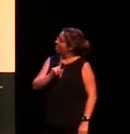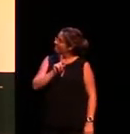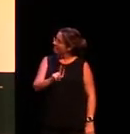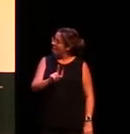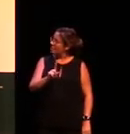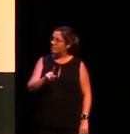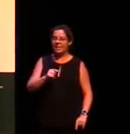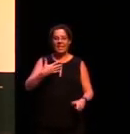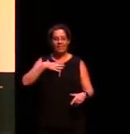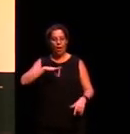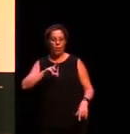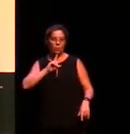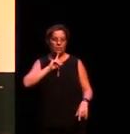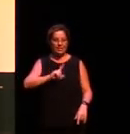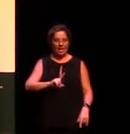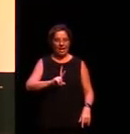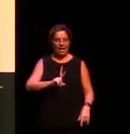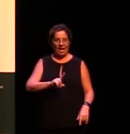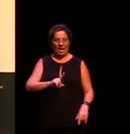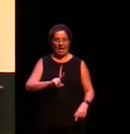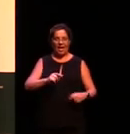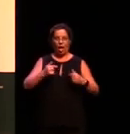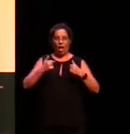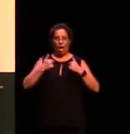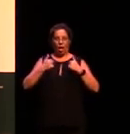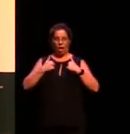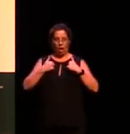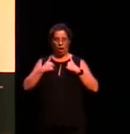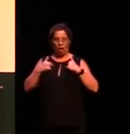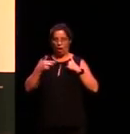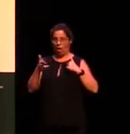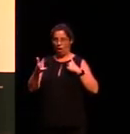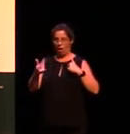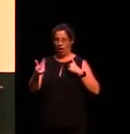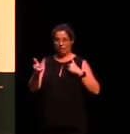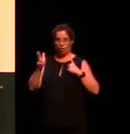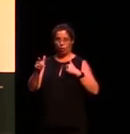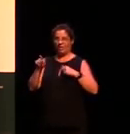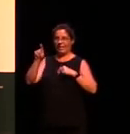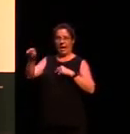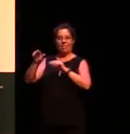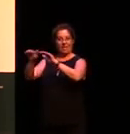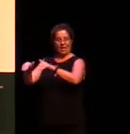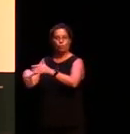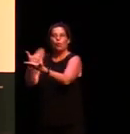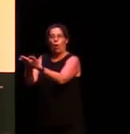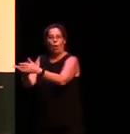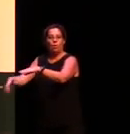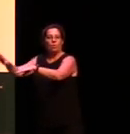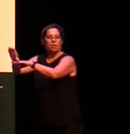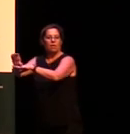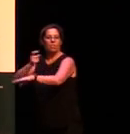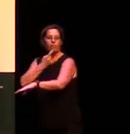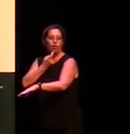if we want to say Jabba Nunga shot at the kangaroo on the rock okay it could be that the kangaroo is on the rock